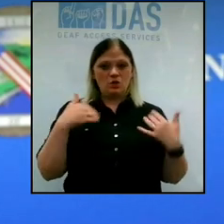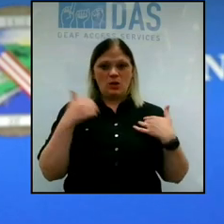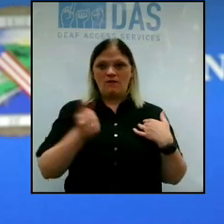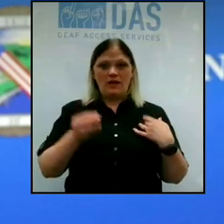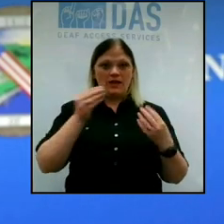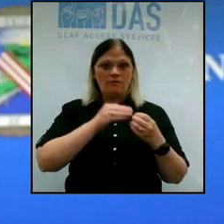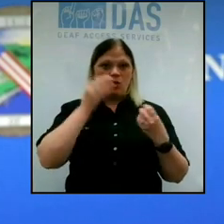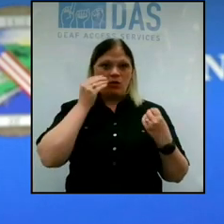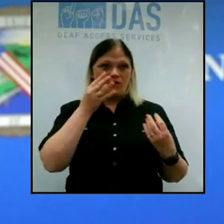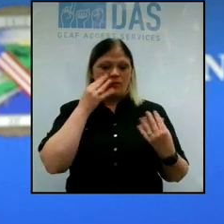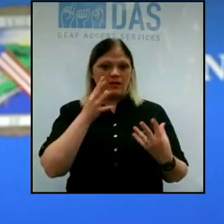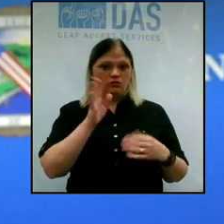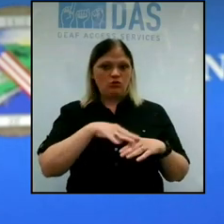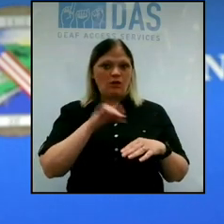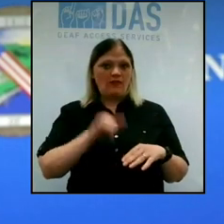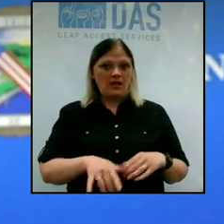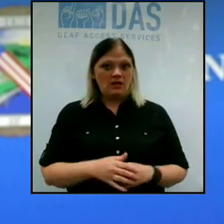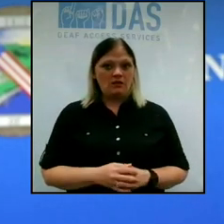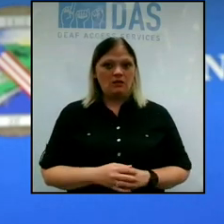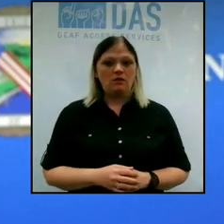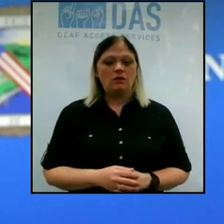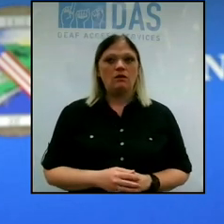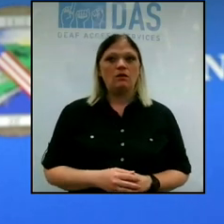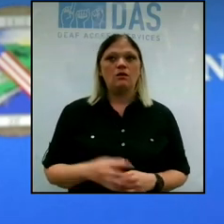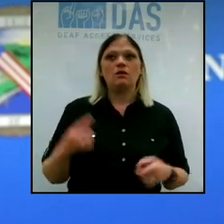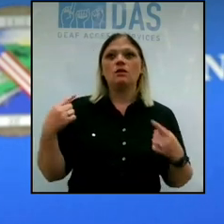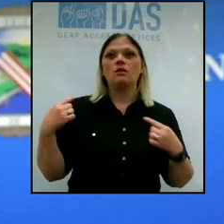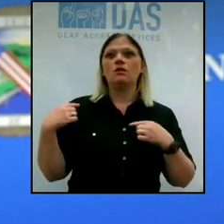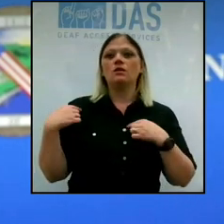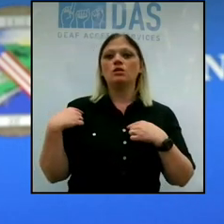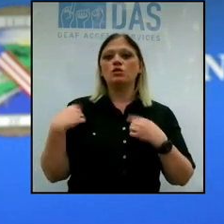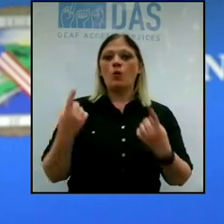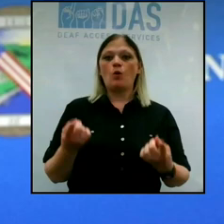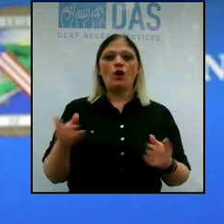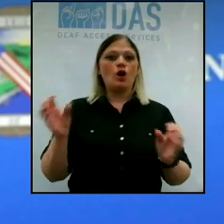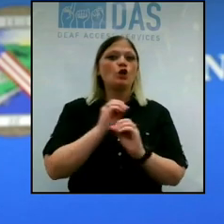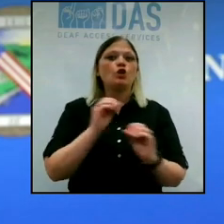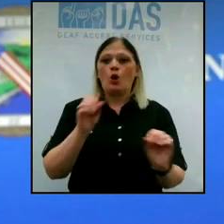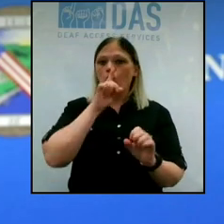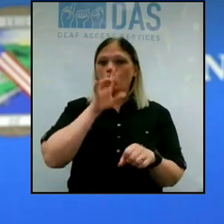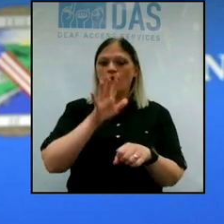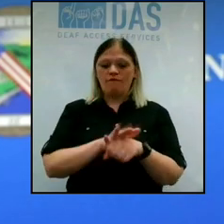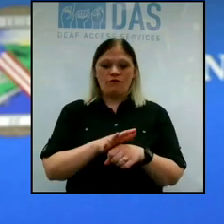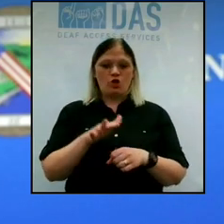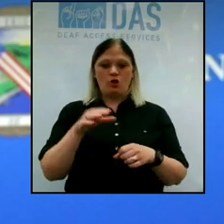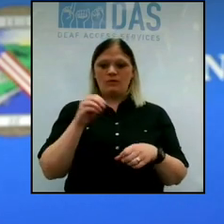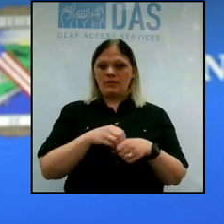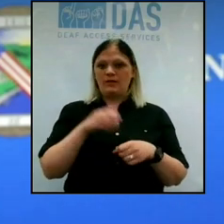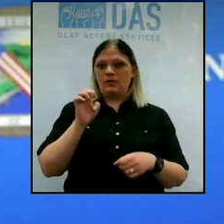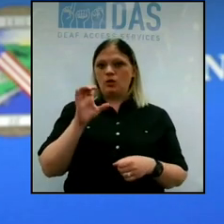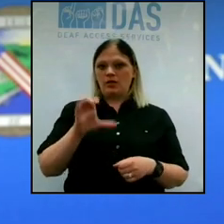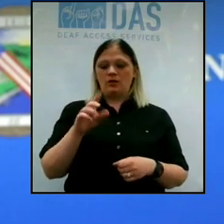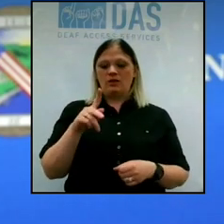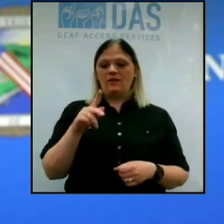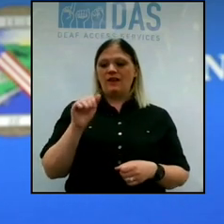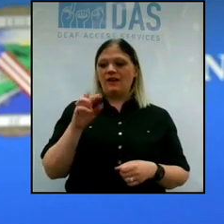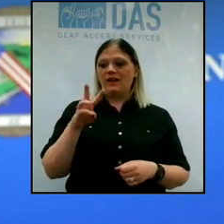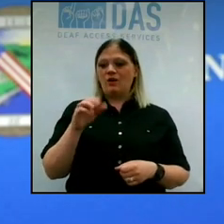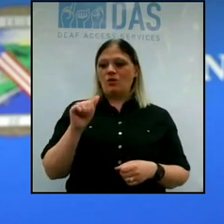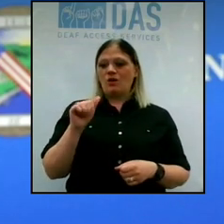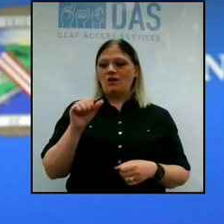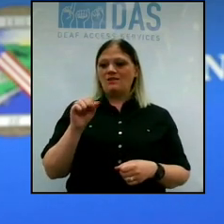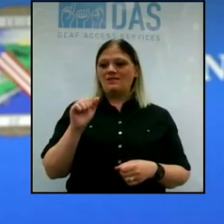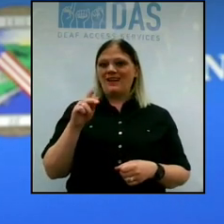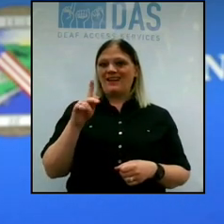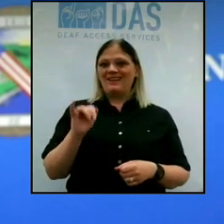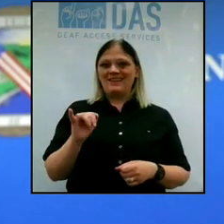there's more possible, any confirmed, anything like that? No. So far there have been no confirmed cases in Erie County. I think those three that